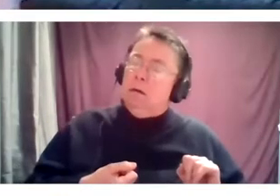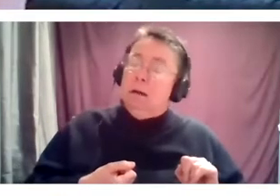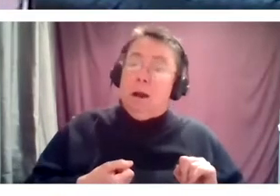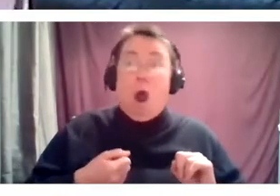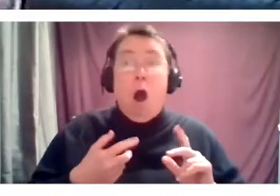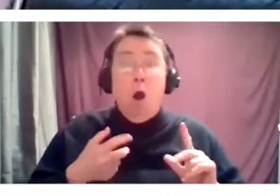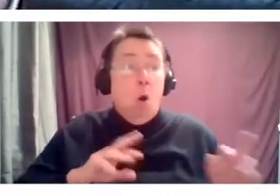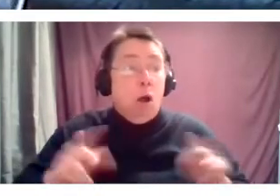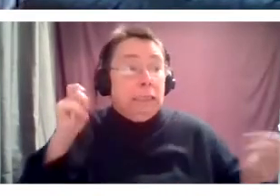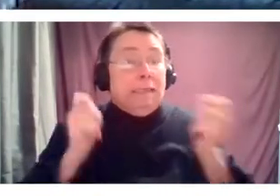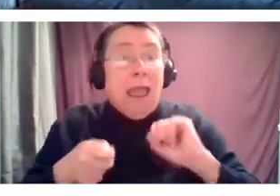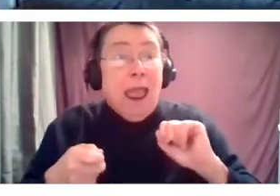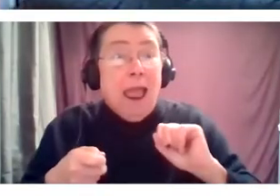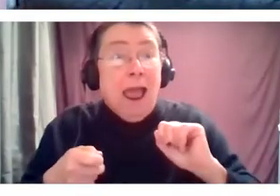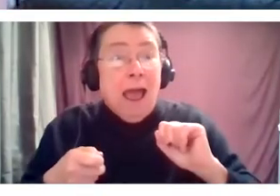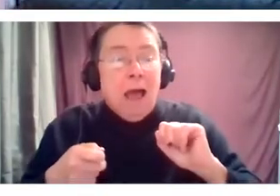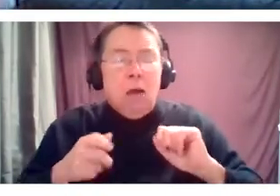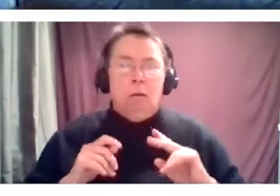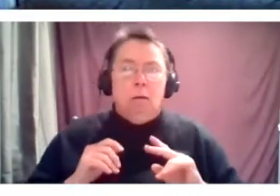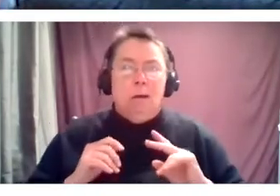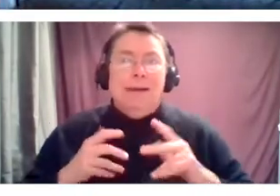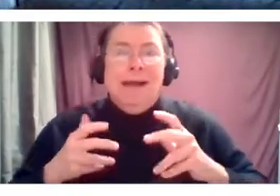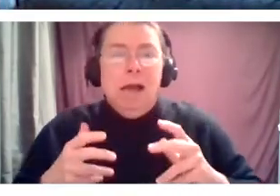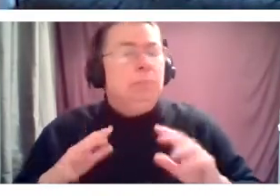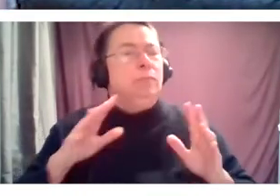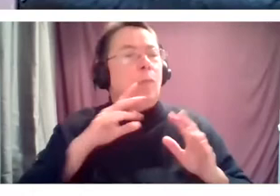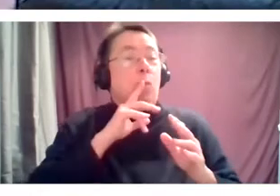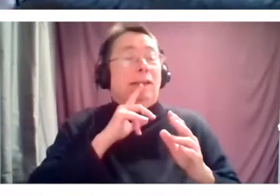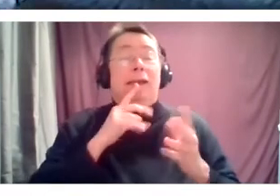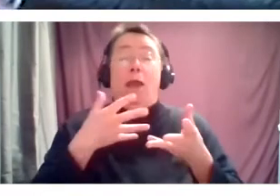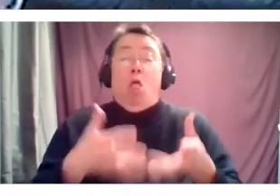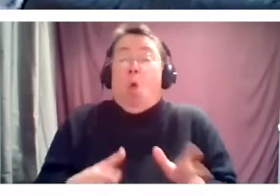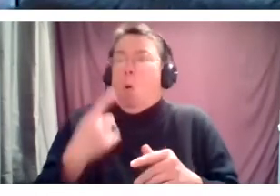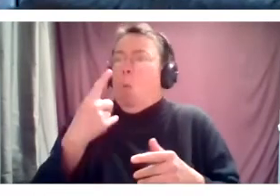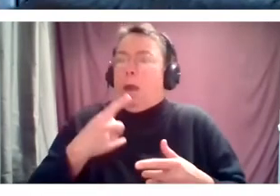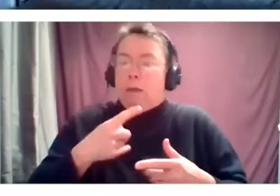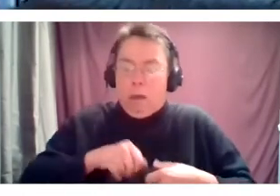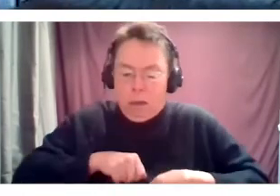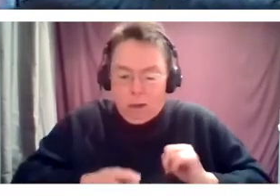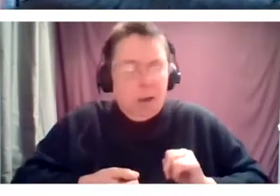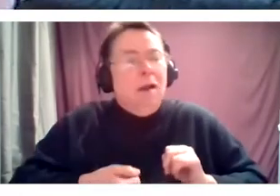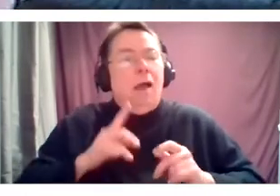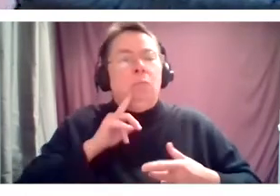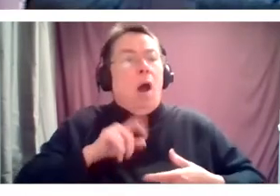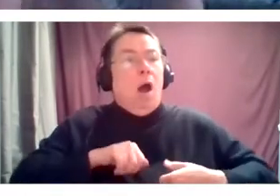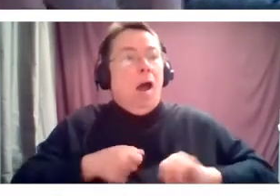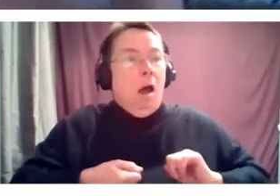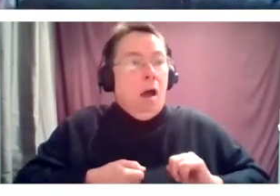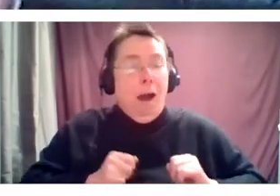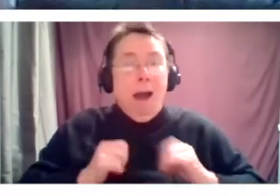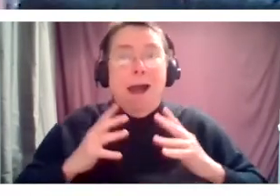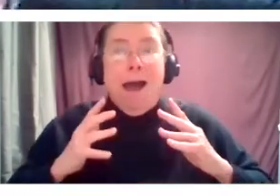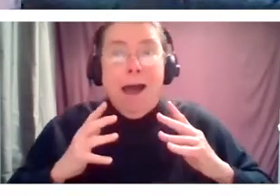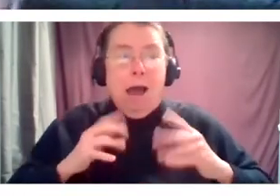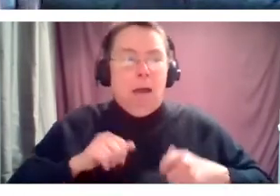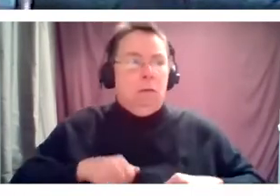I think it wasn't just one loss, it was this rolling loss of weeks and weeks and weeks and months and months as we began